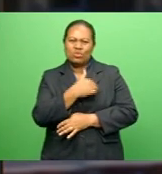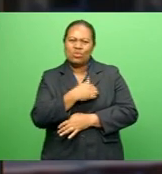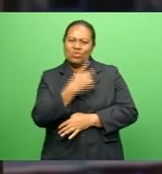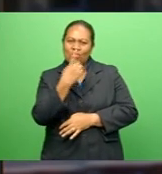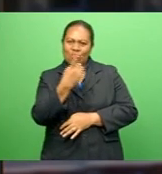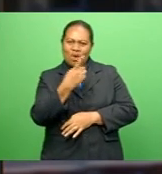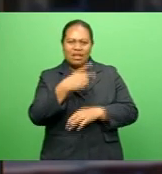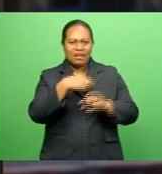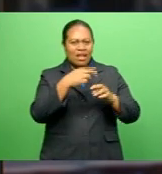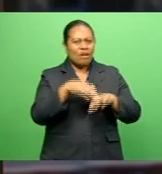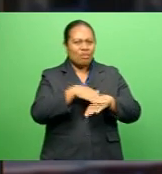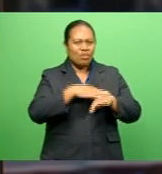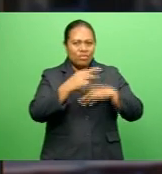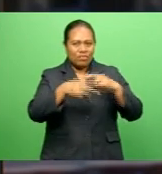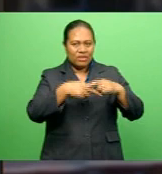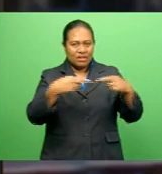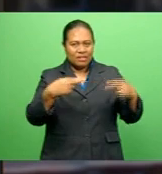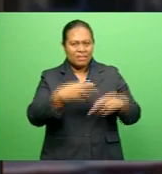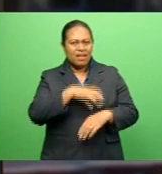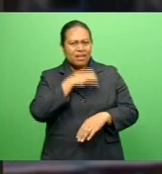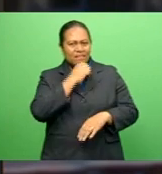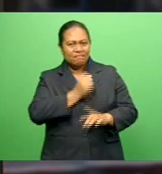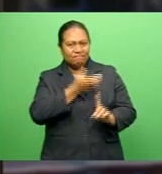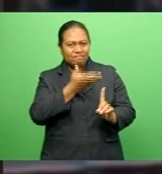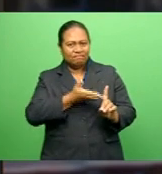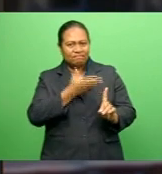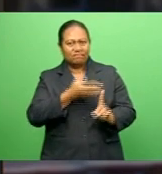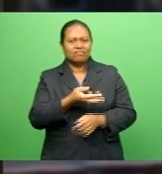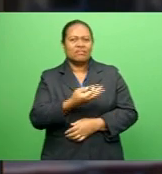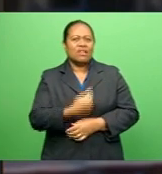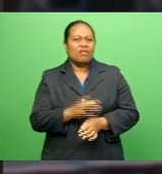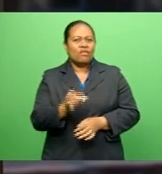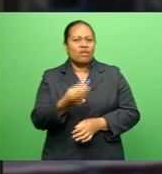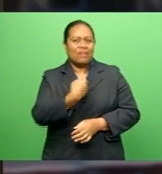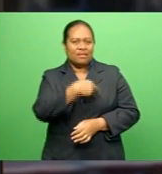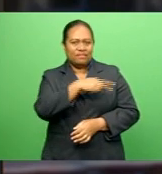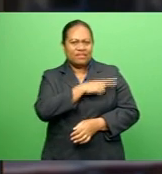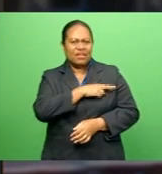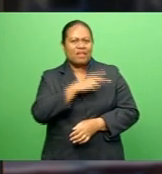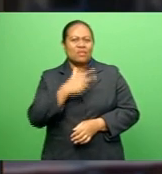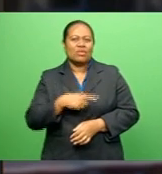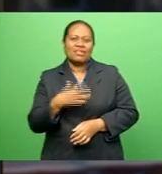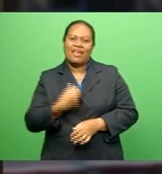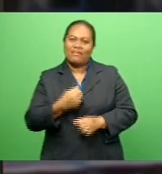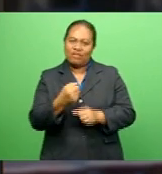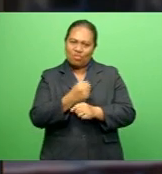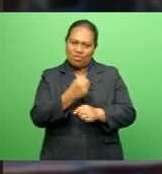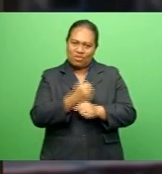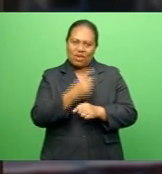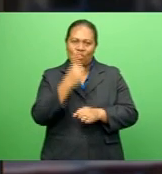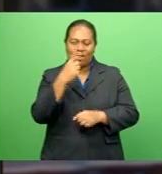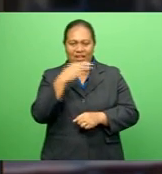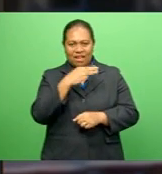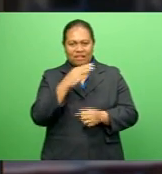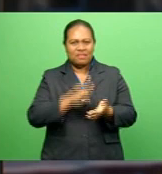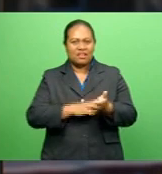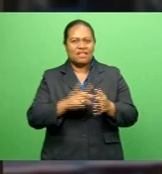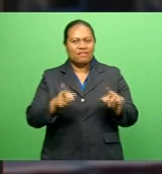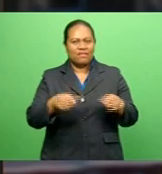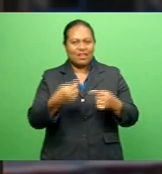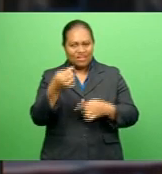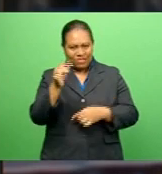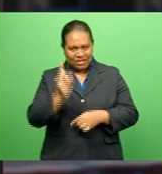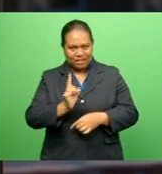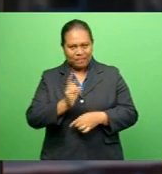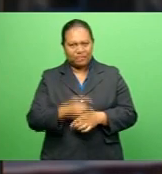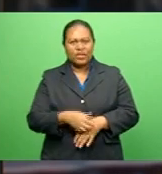Blue Ribbon champion Joshua Ndaundravuni of Ratu Sukuna Memorial School After bagging gold in the 100-meters final today The former